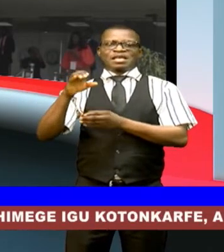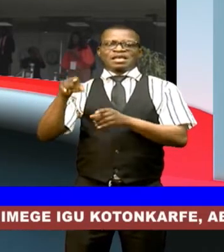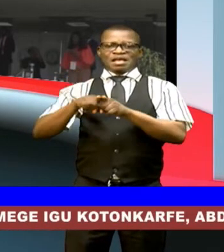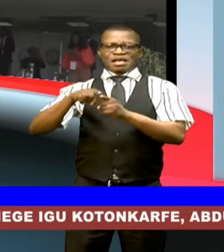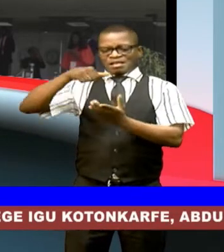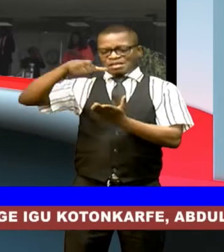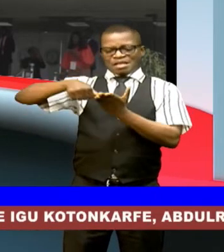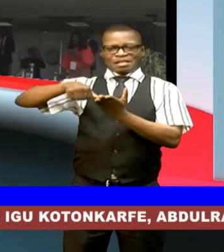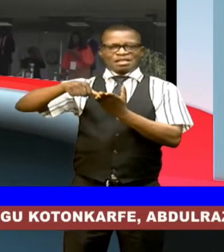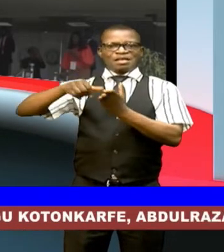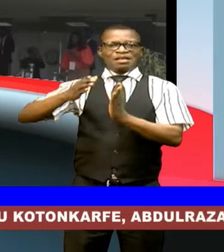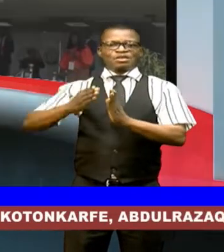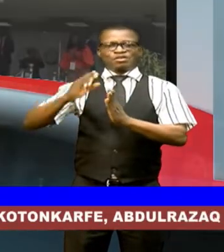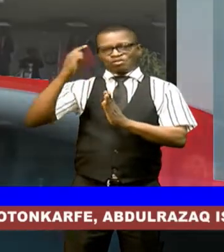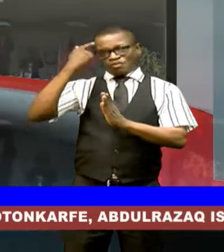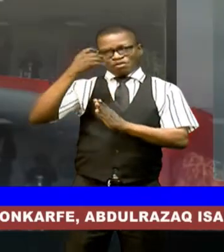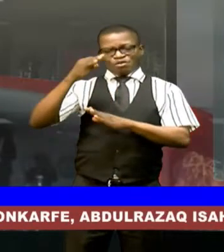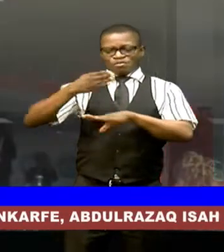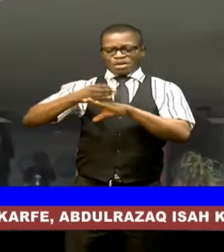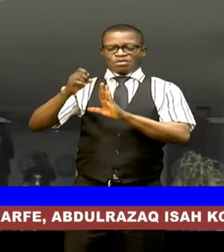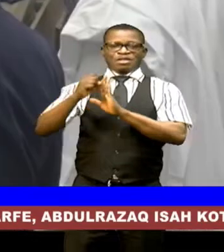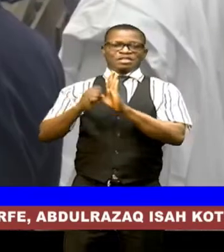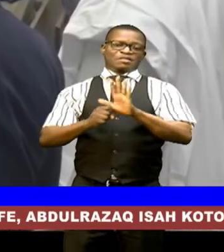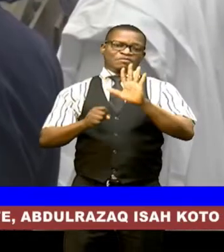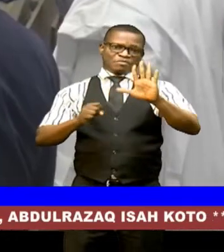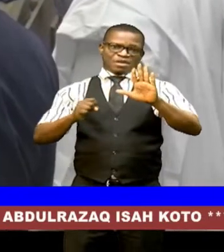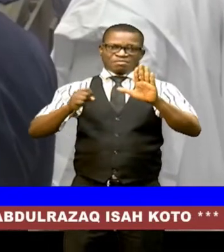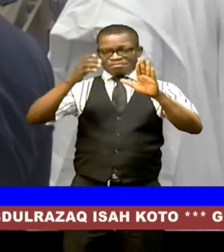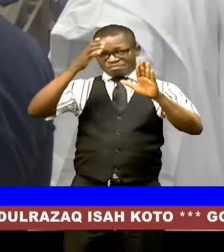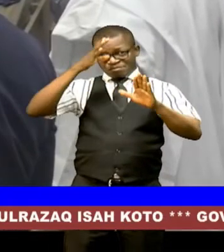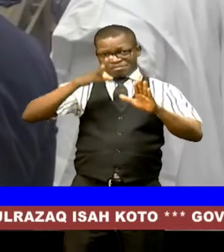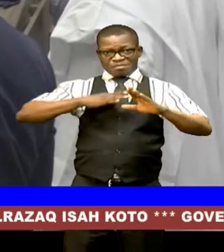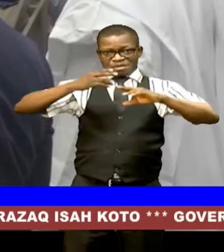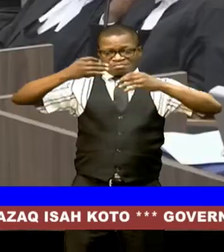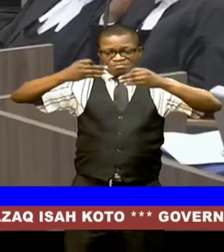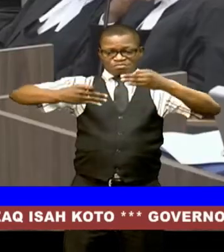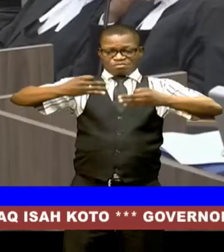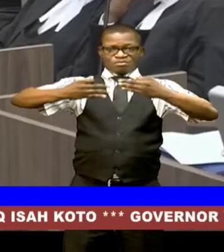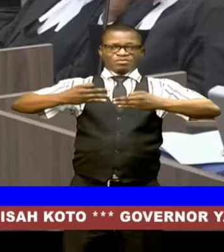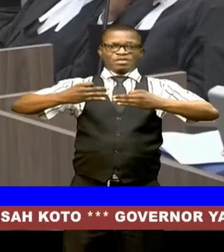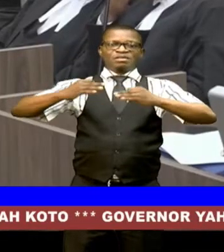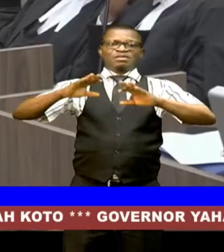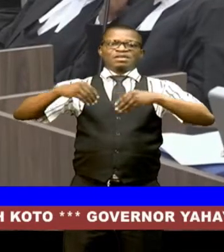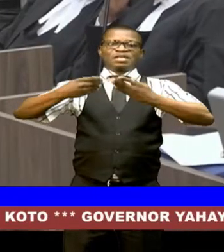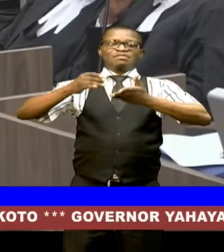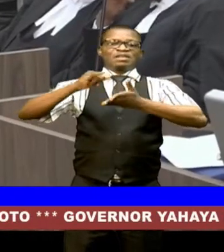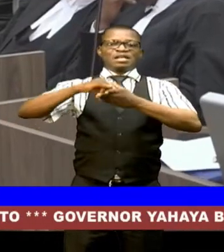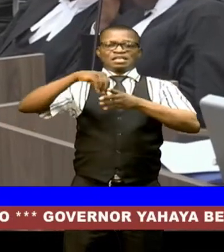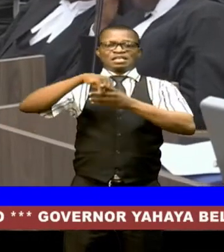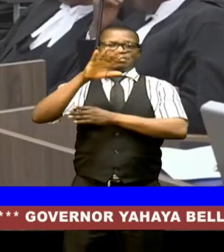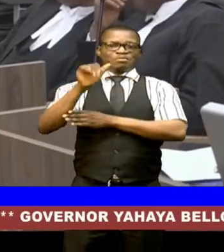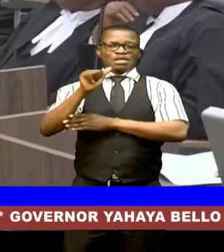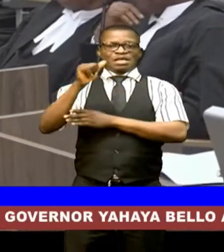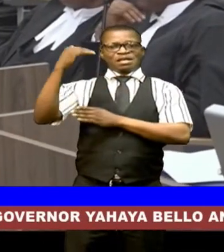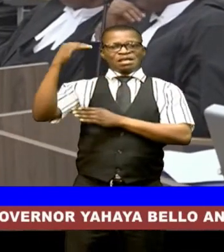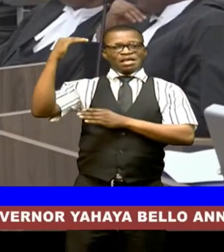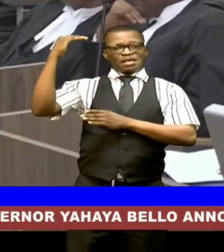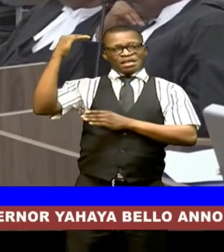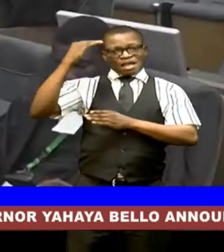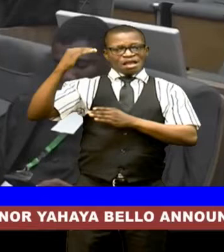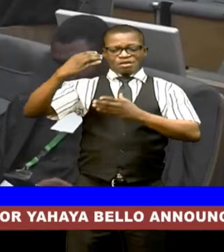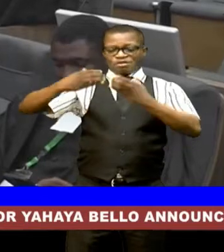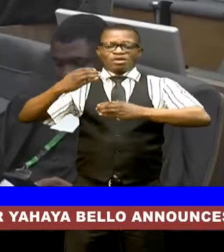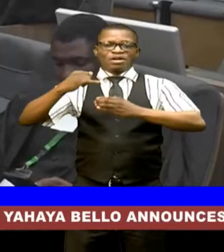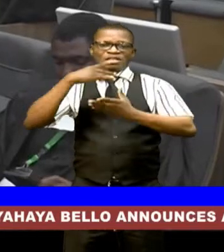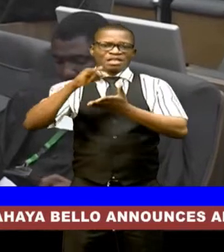governor of benue state the five-man panel of justices added by justice john okoro give the verdict in aboja the apex court dismissed the